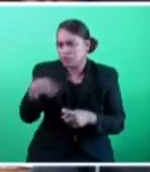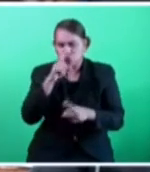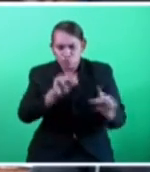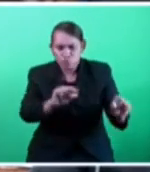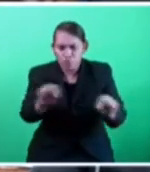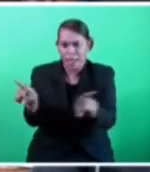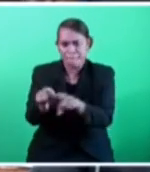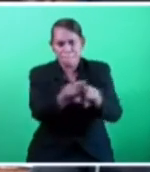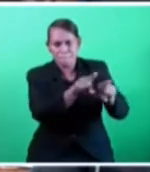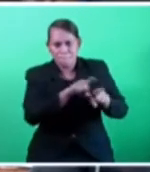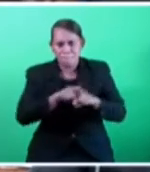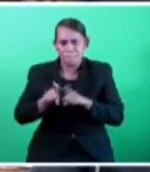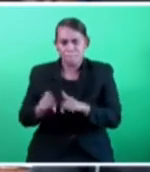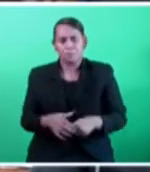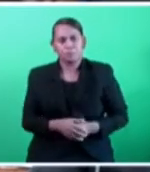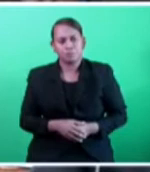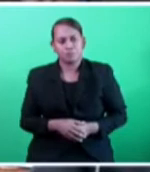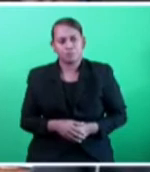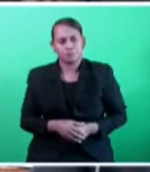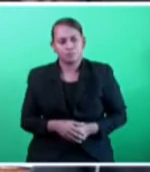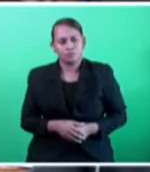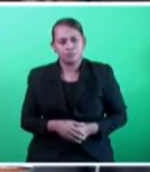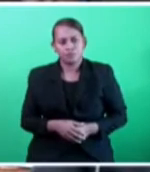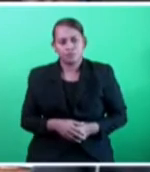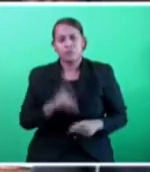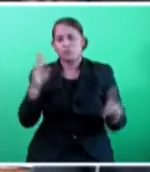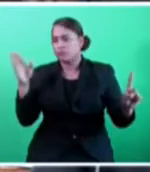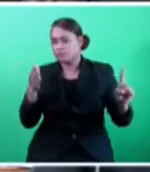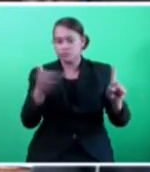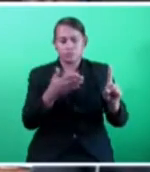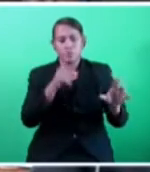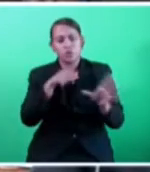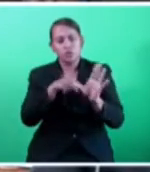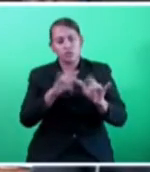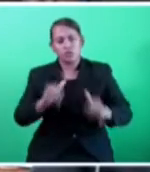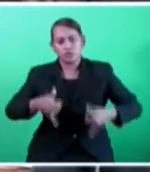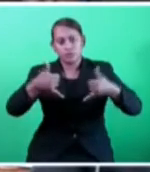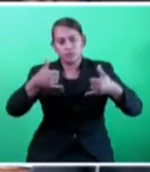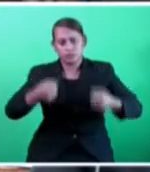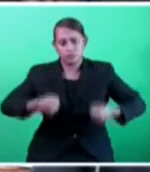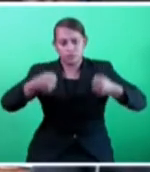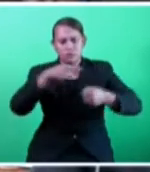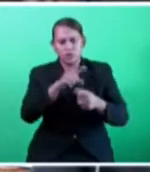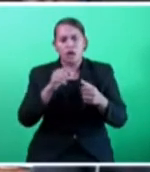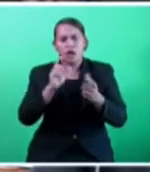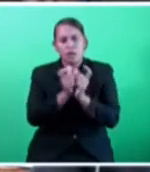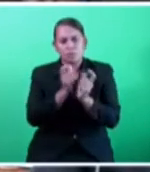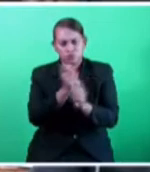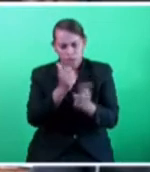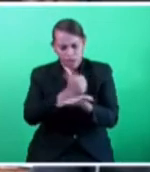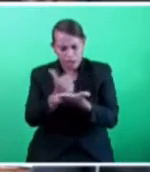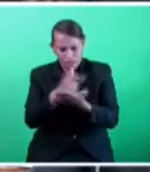Mr. Speaker say, this is in line with youths as champions of climate action that has been at the forefront of